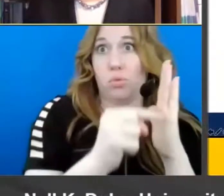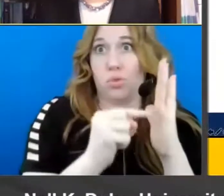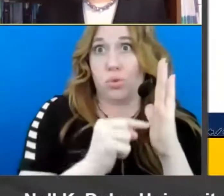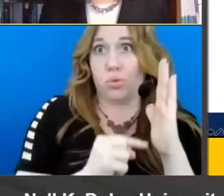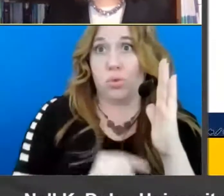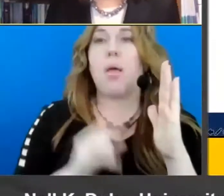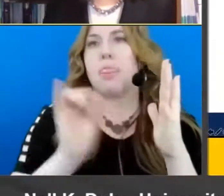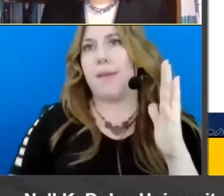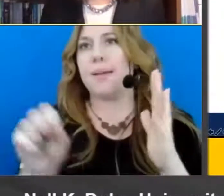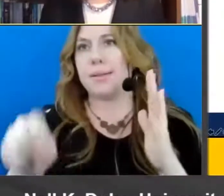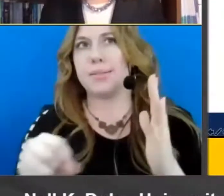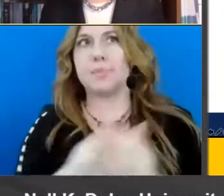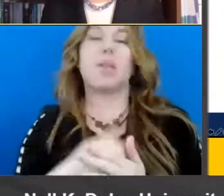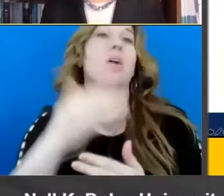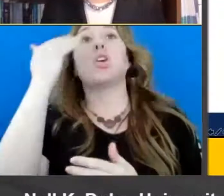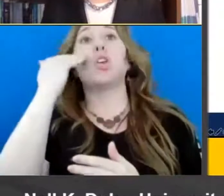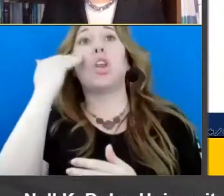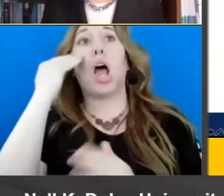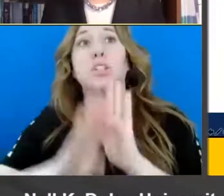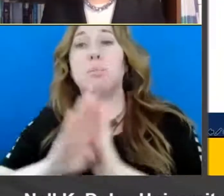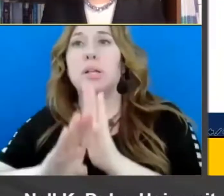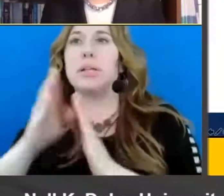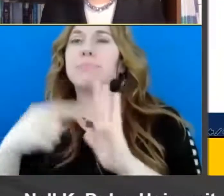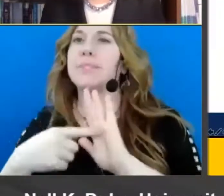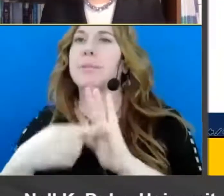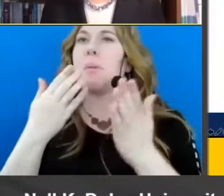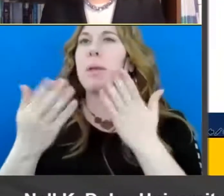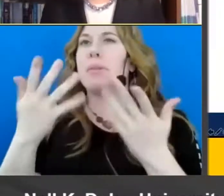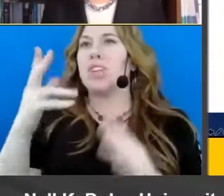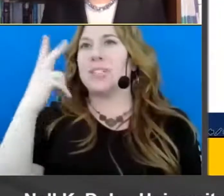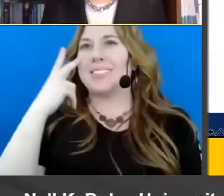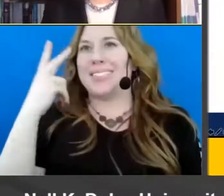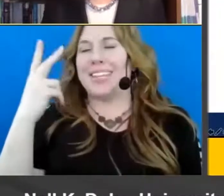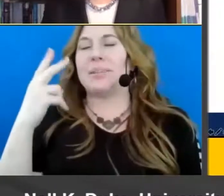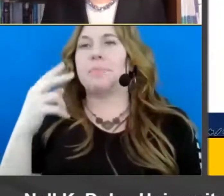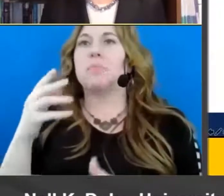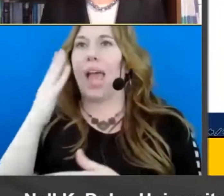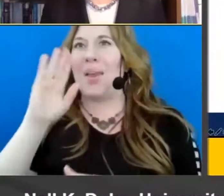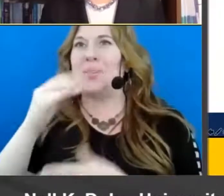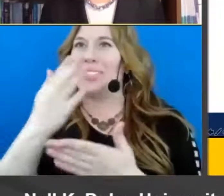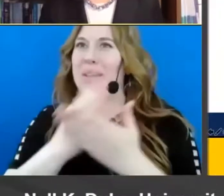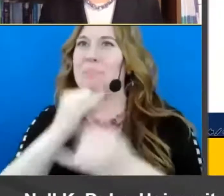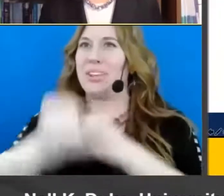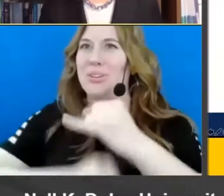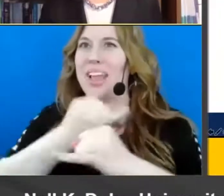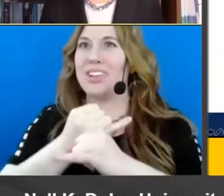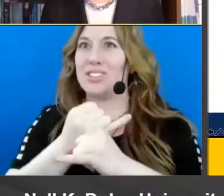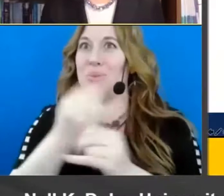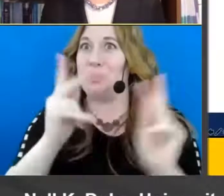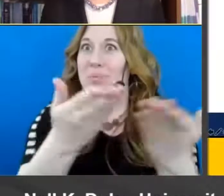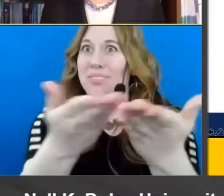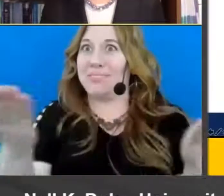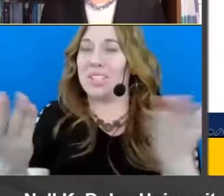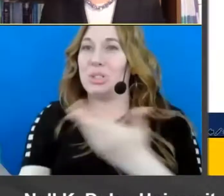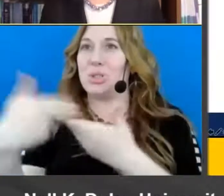this up this is an example many of you maybe have seen it before um and i know we have some international colleagues for whom uh this uh example may